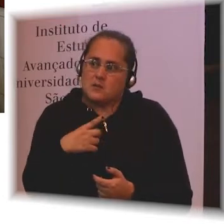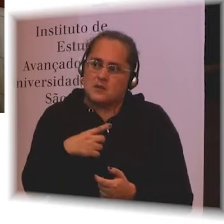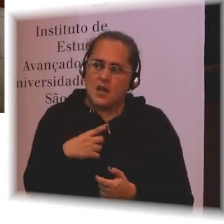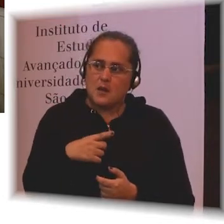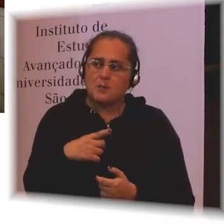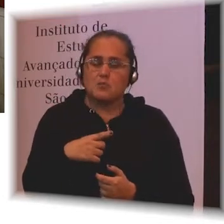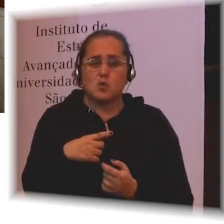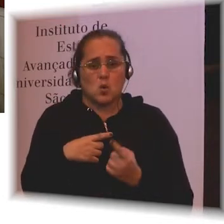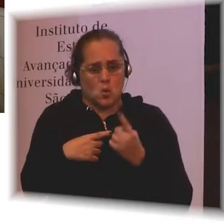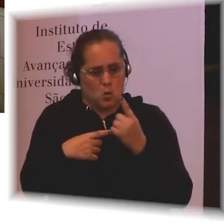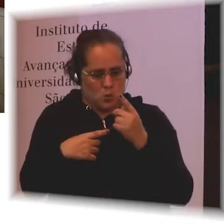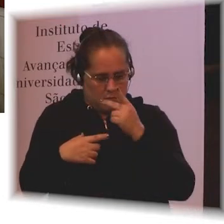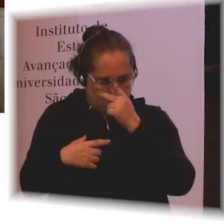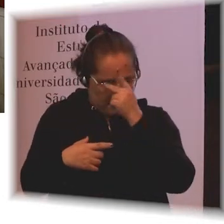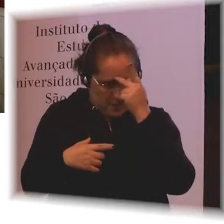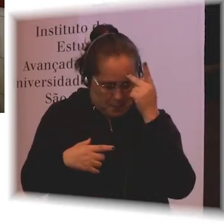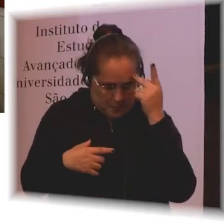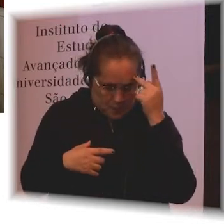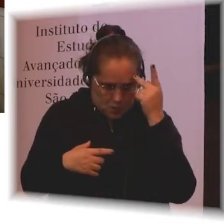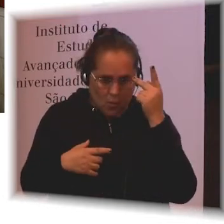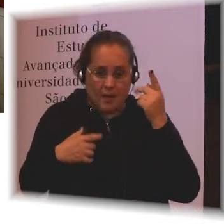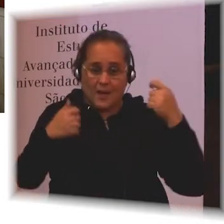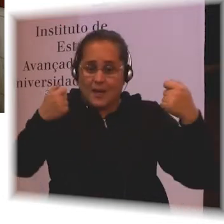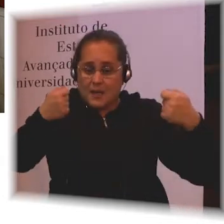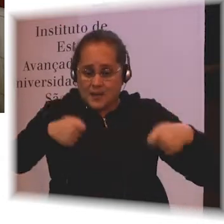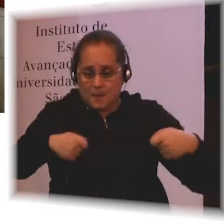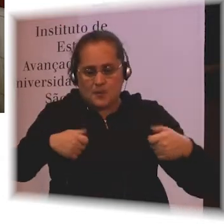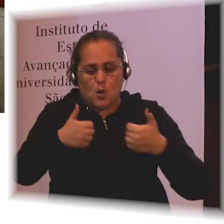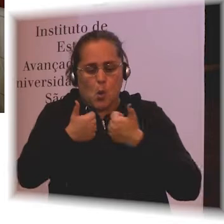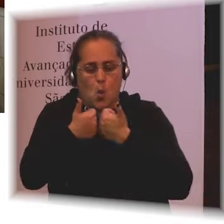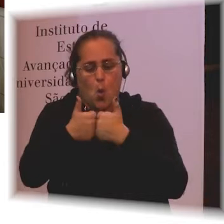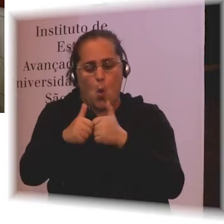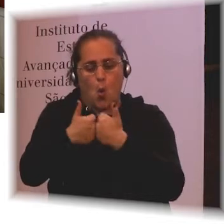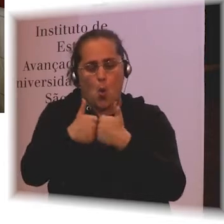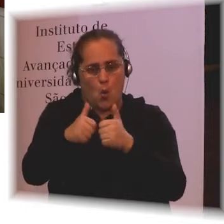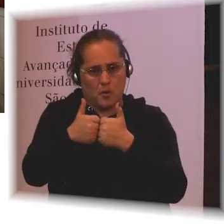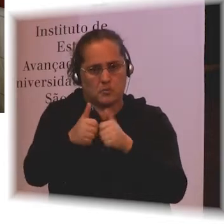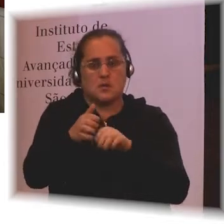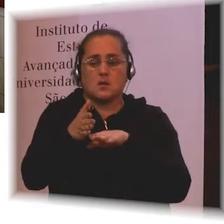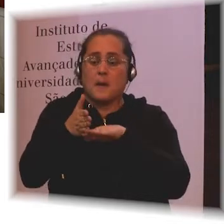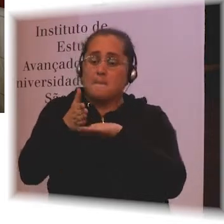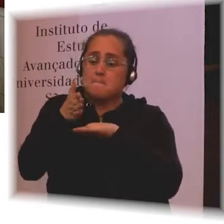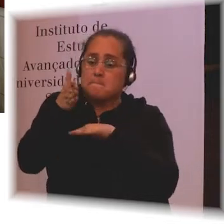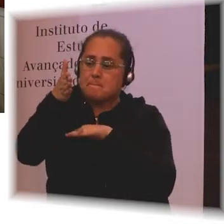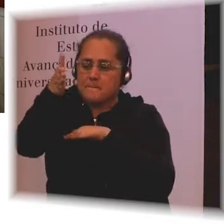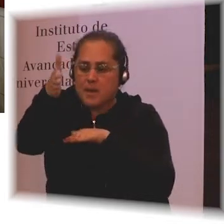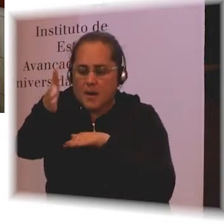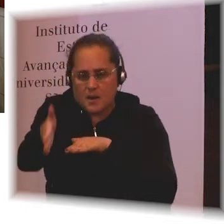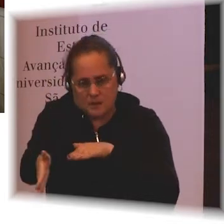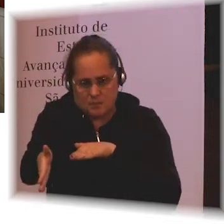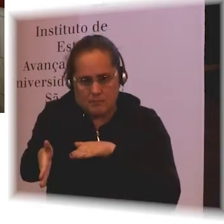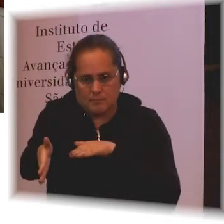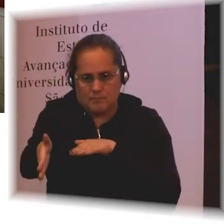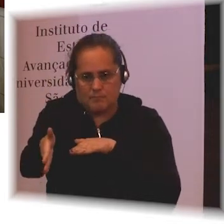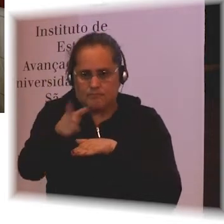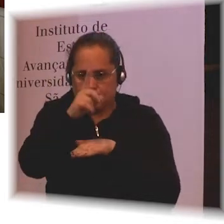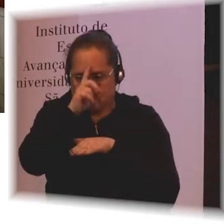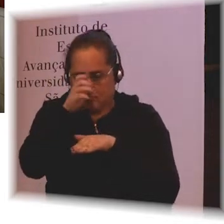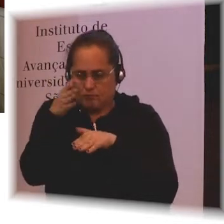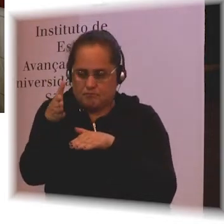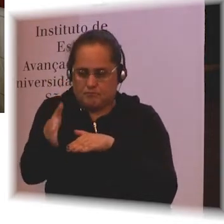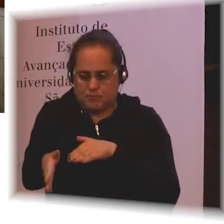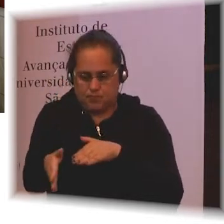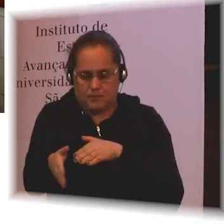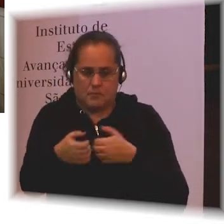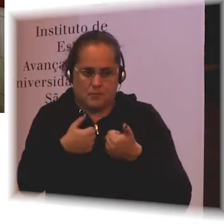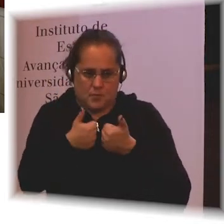That's why I leave early. So these babies have very large healthcare needs. And they are very fortunate that here